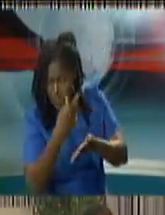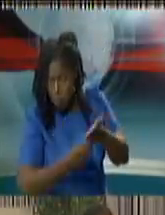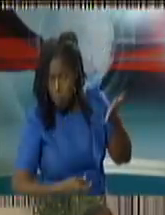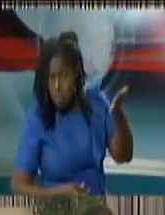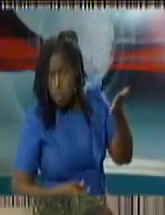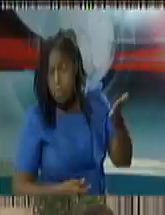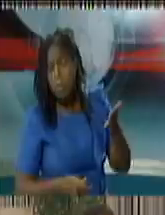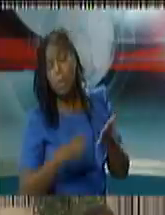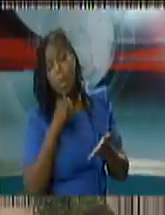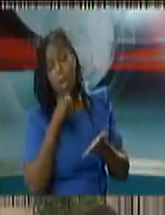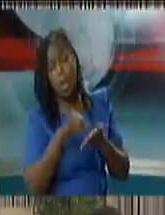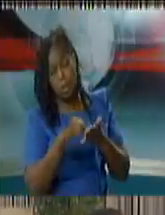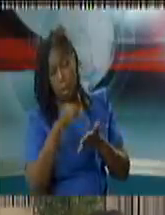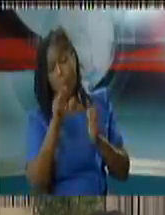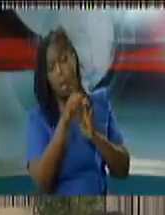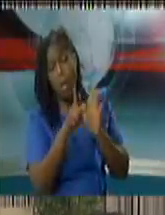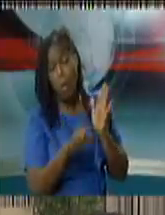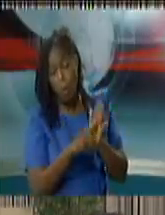news day